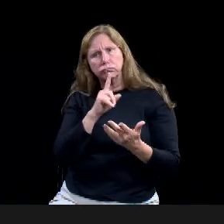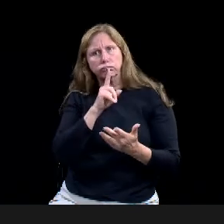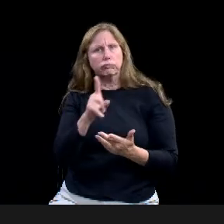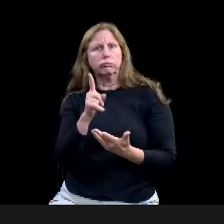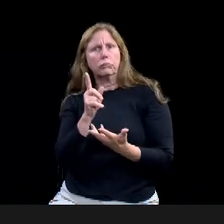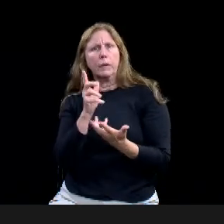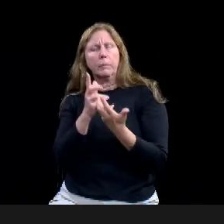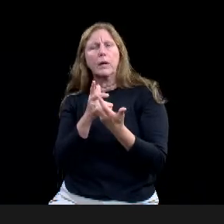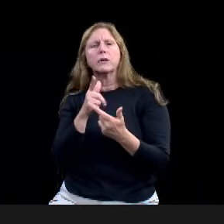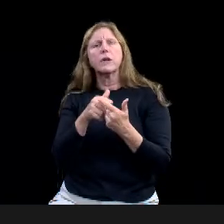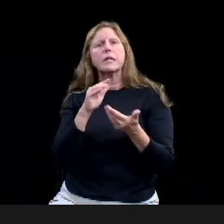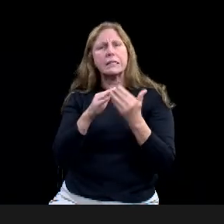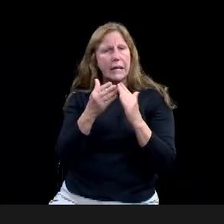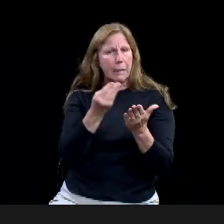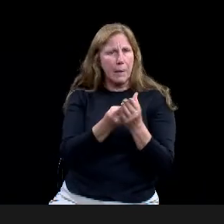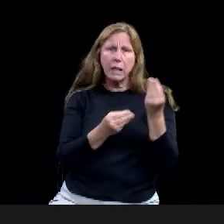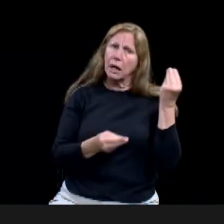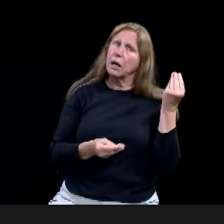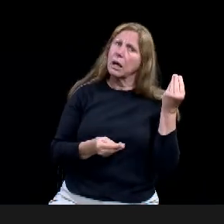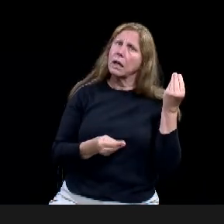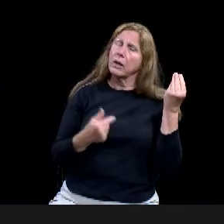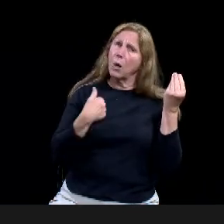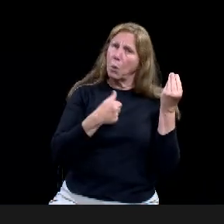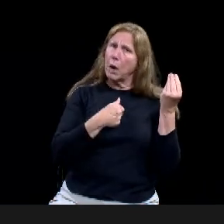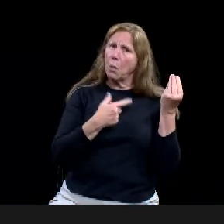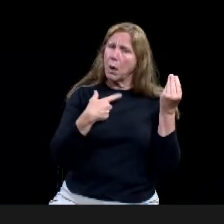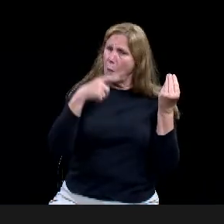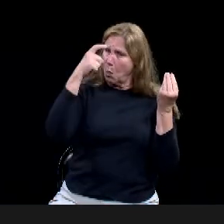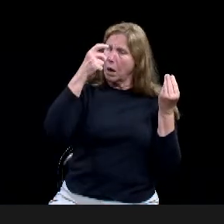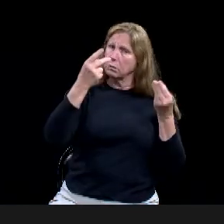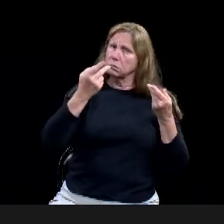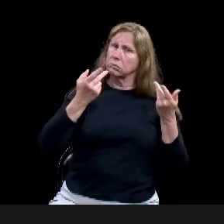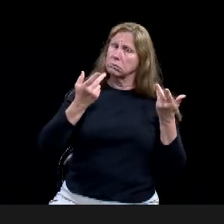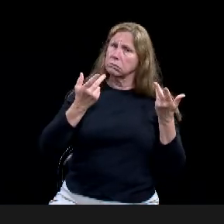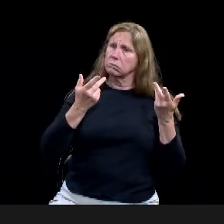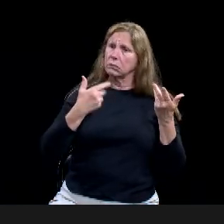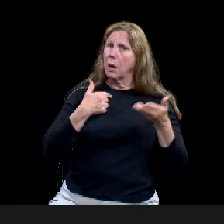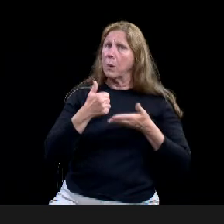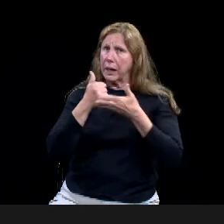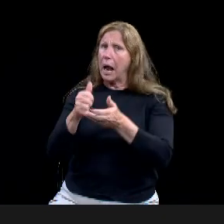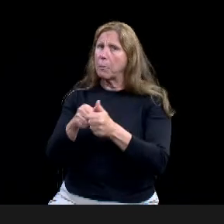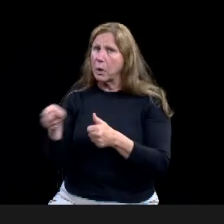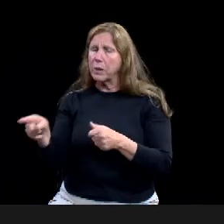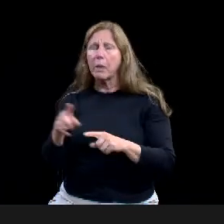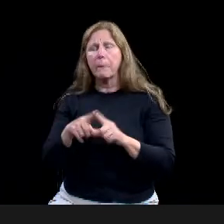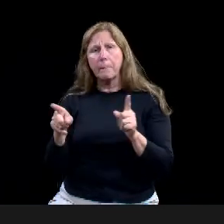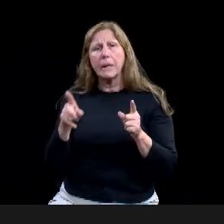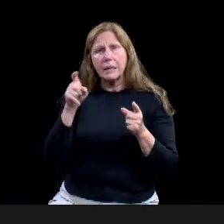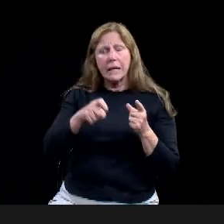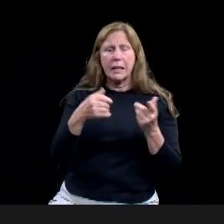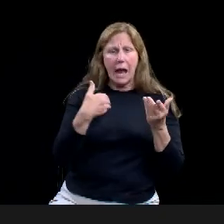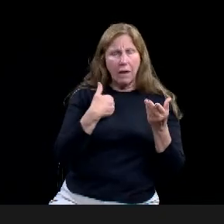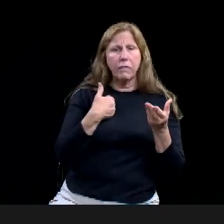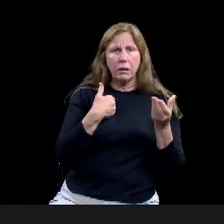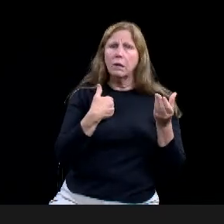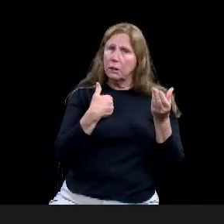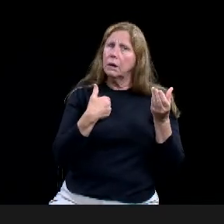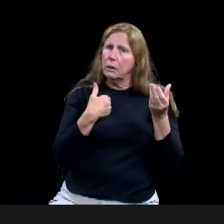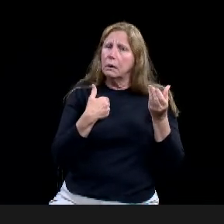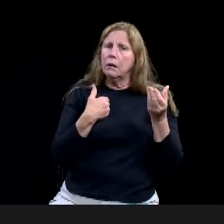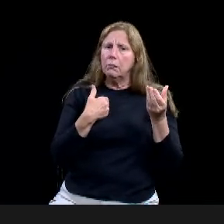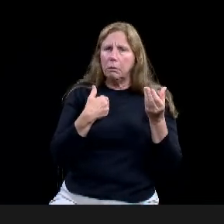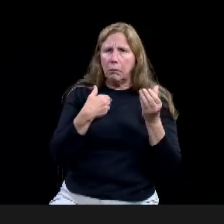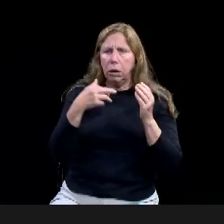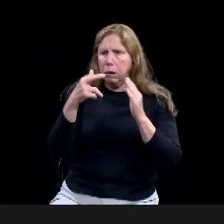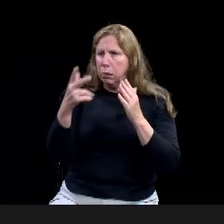need to be, you know, some quotes or some bids depending on the price amount that city funds are spent on, um, that would help